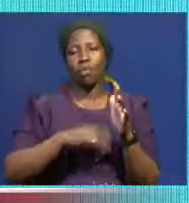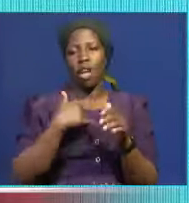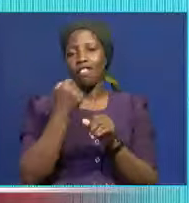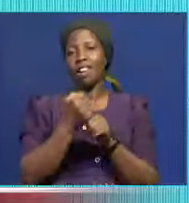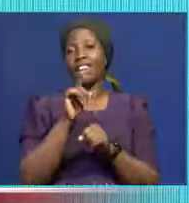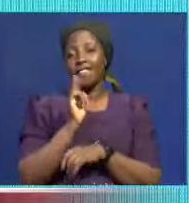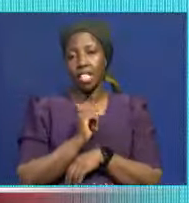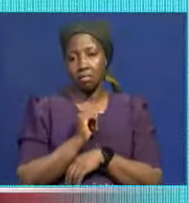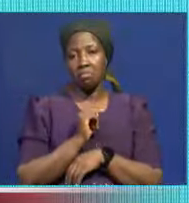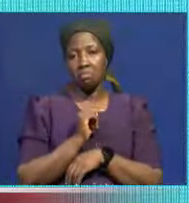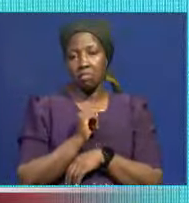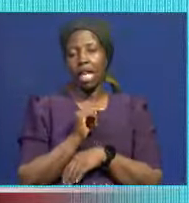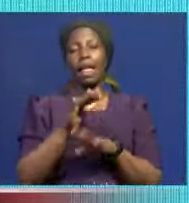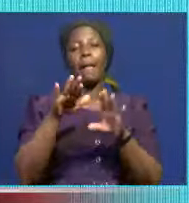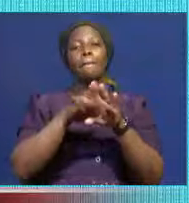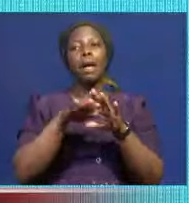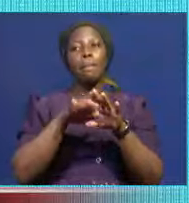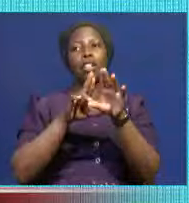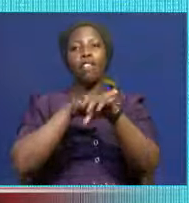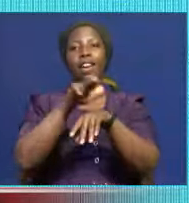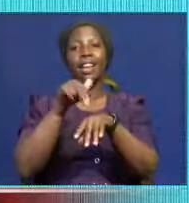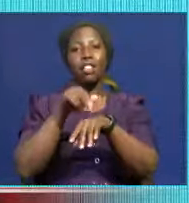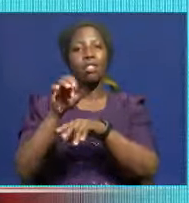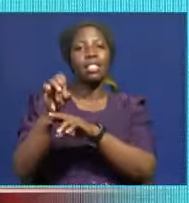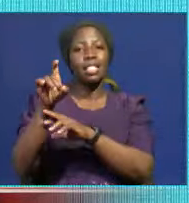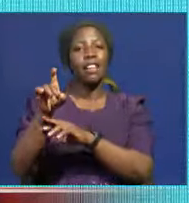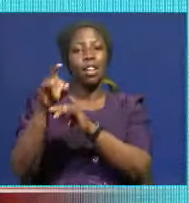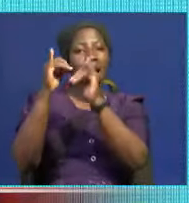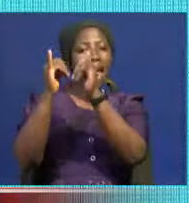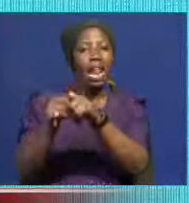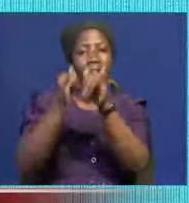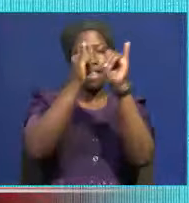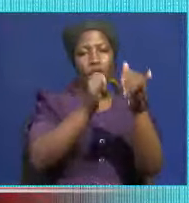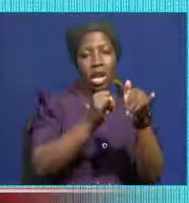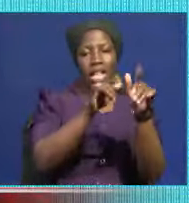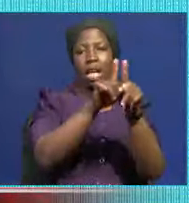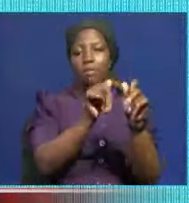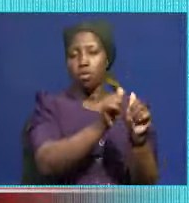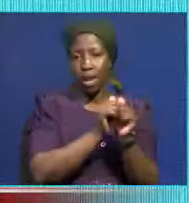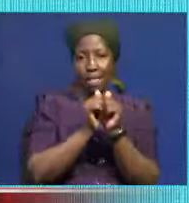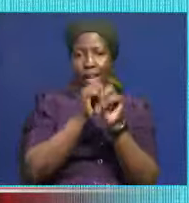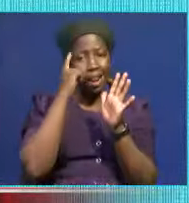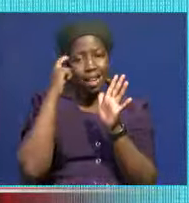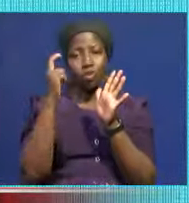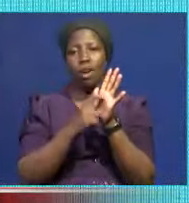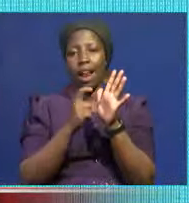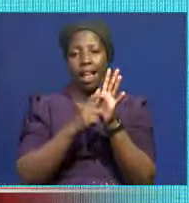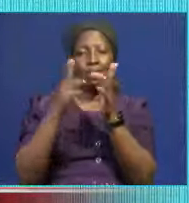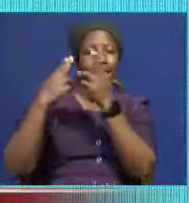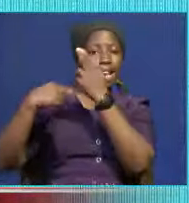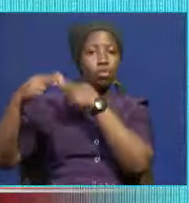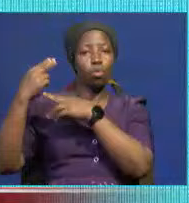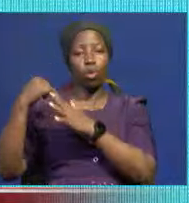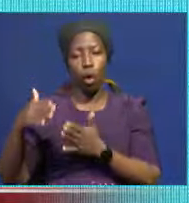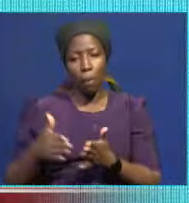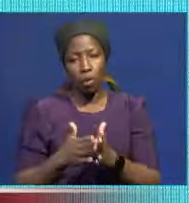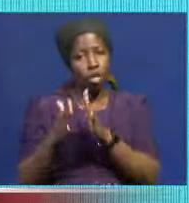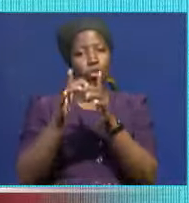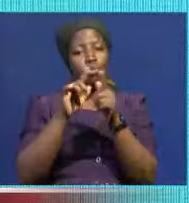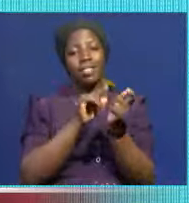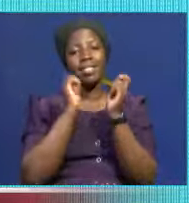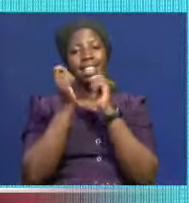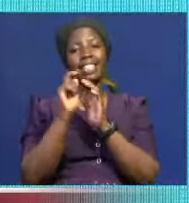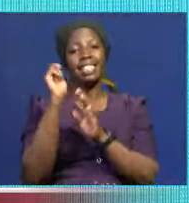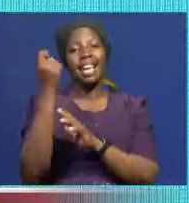The members of the national executive individually and collectively recognize their historic opportunity to fundamentally change